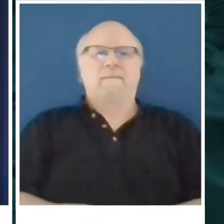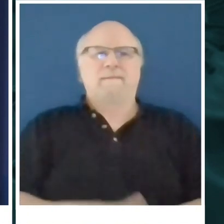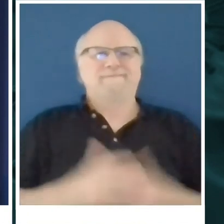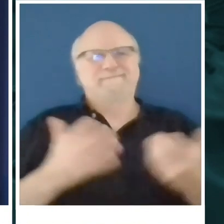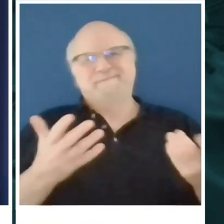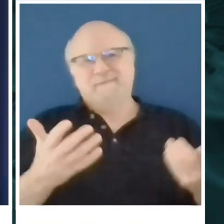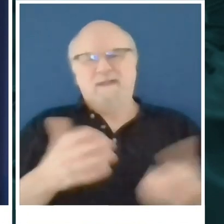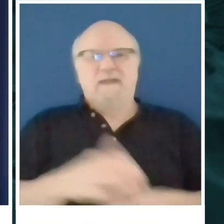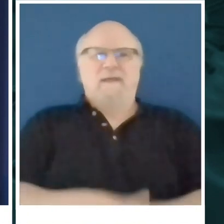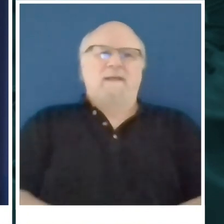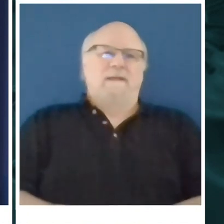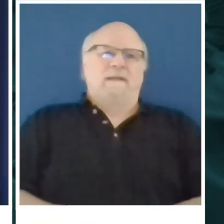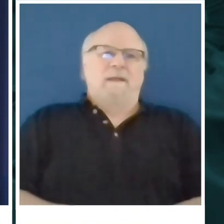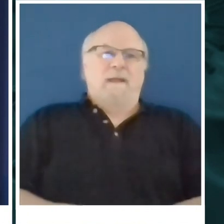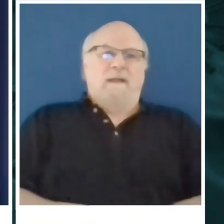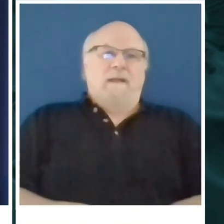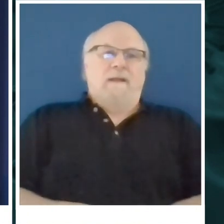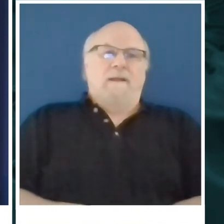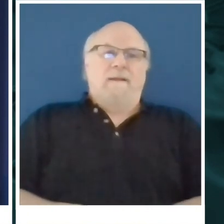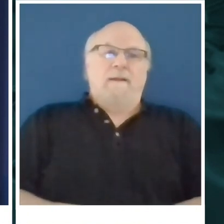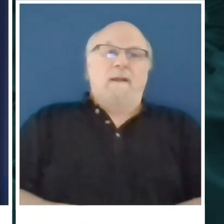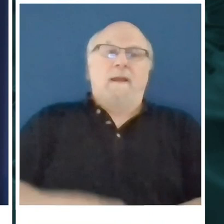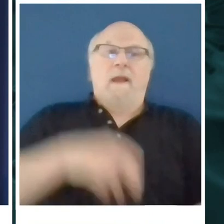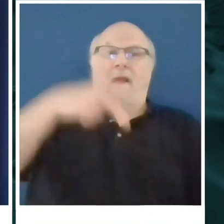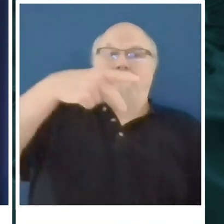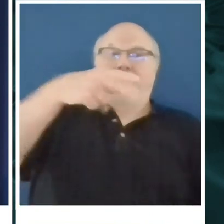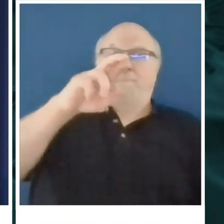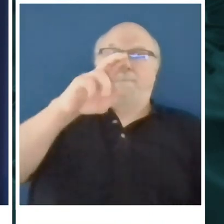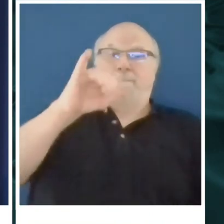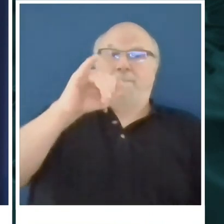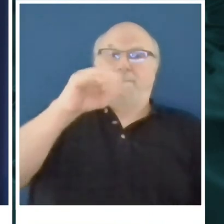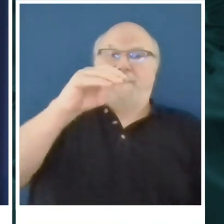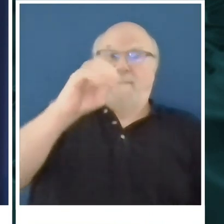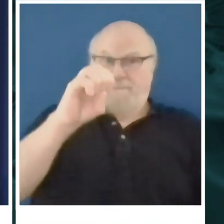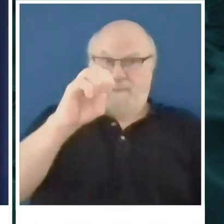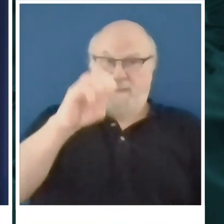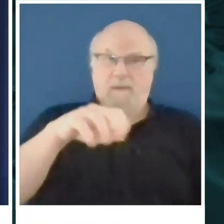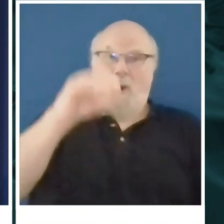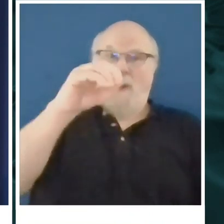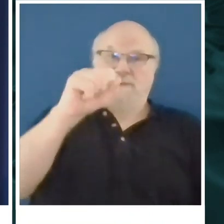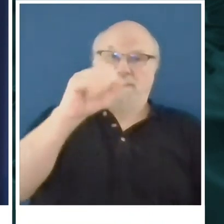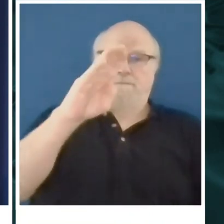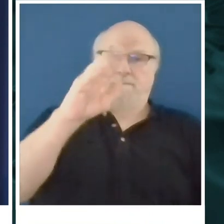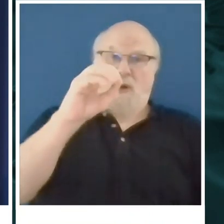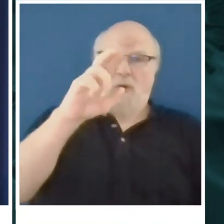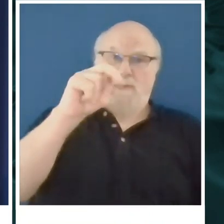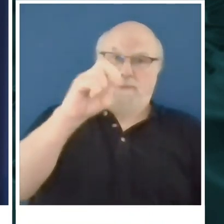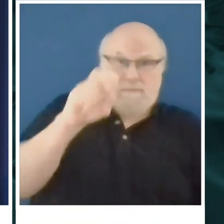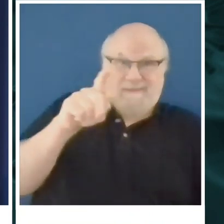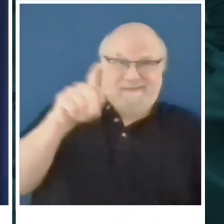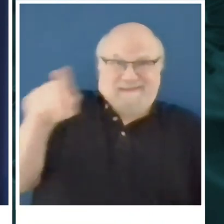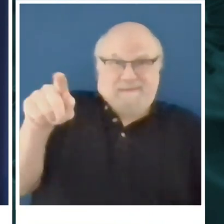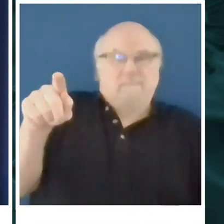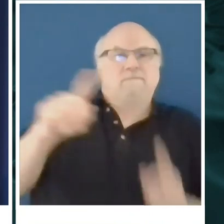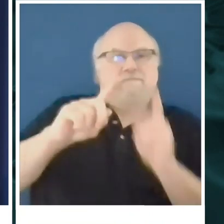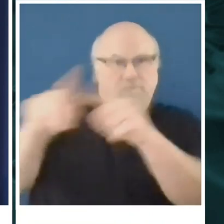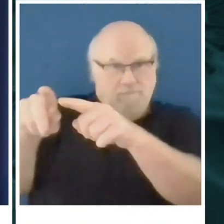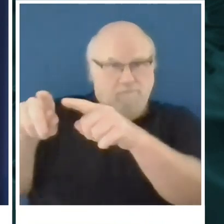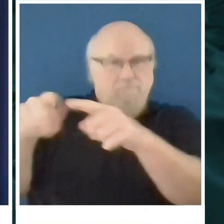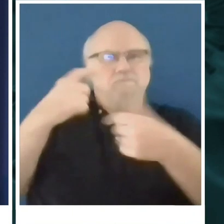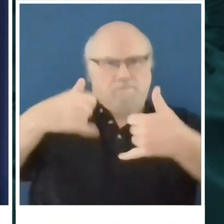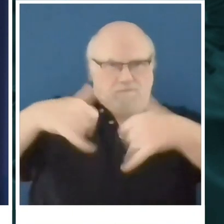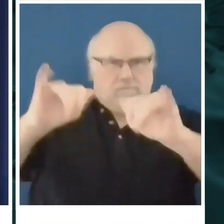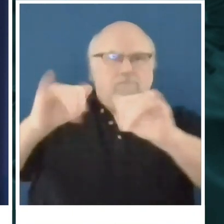Prime Osborne Center has testing. So Lot J is not the only source of testing in our city. We're adding another walk-up